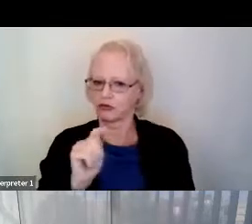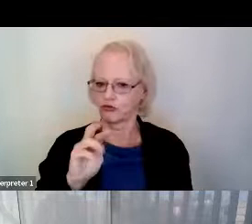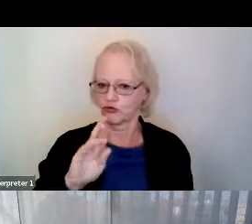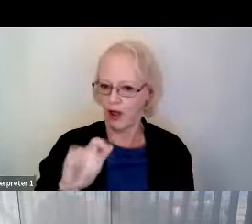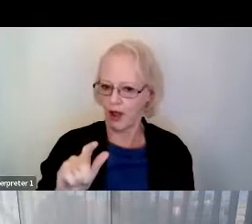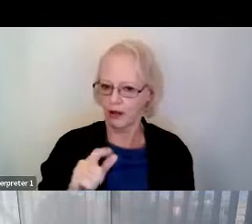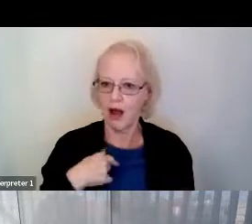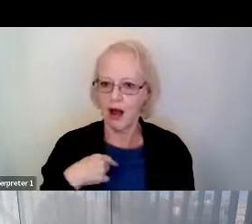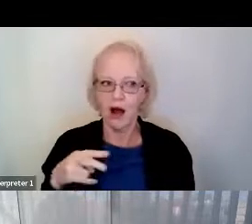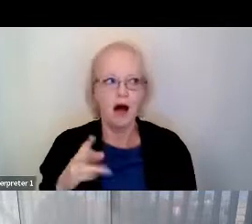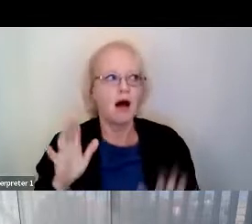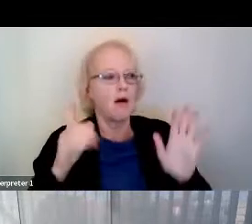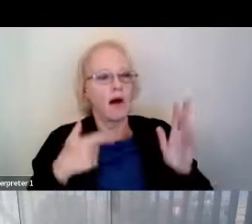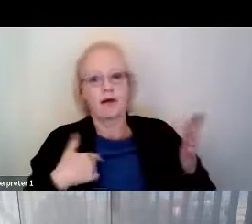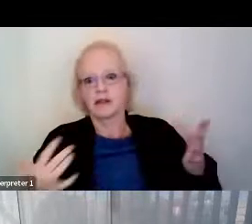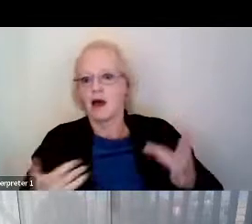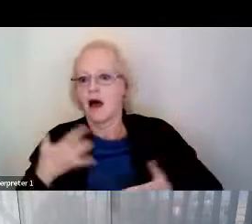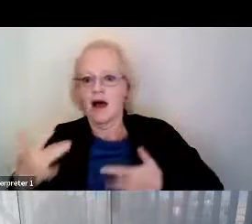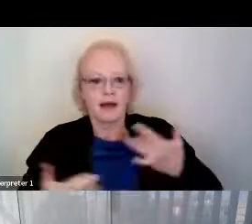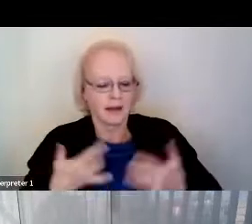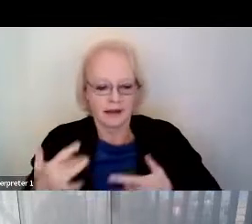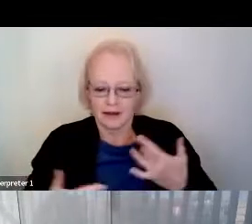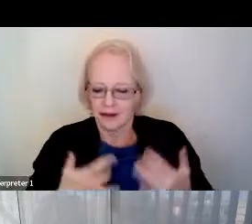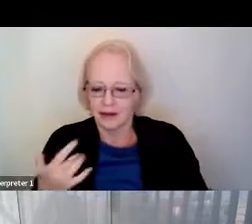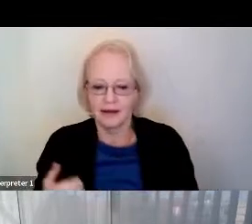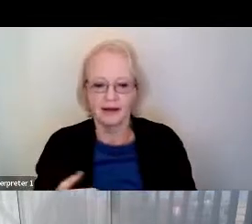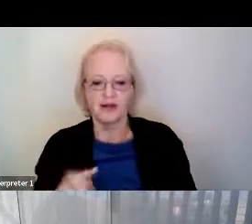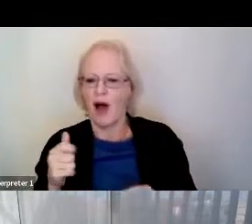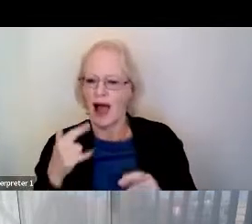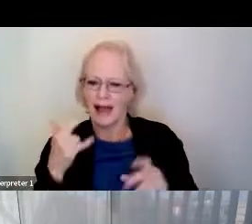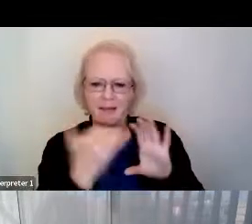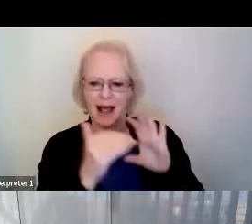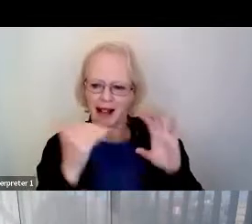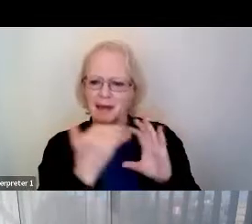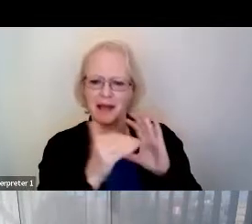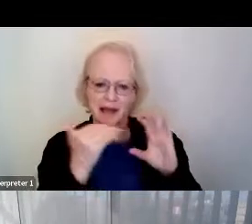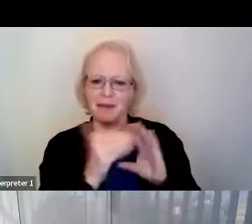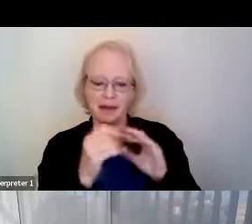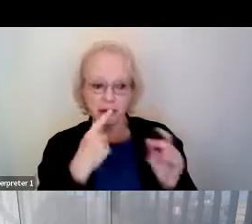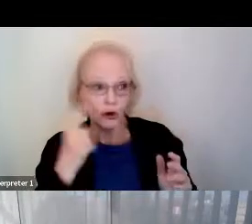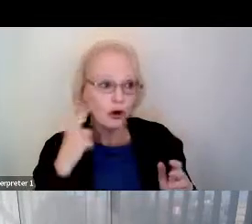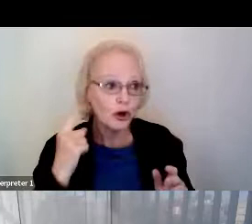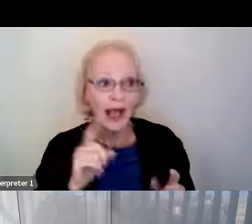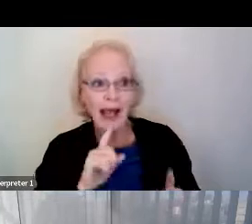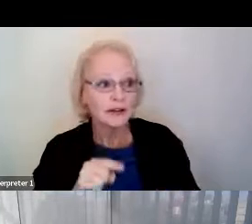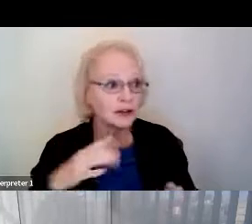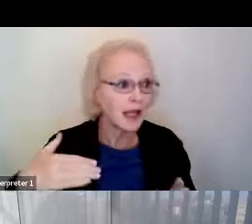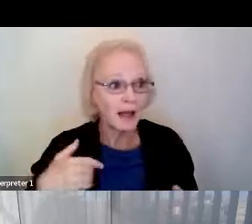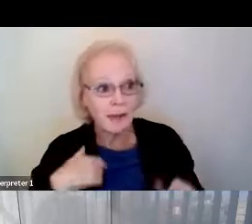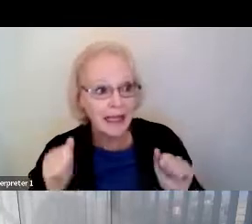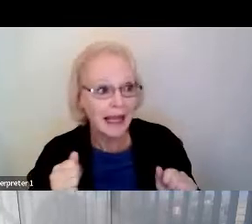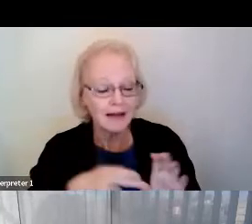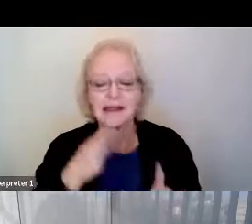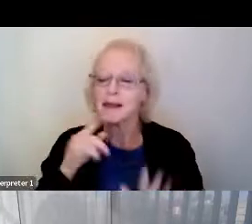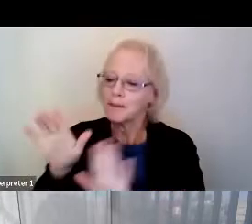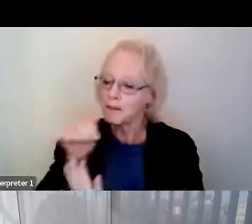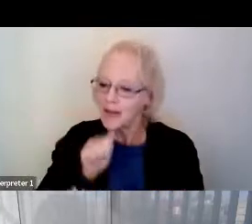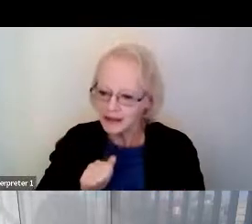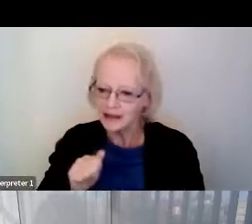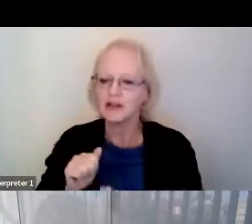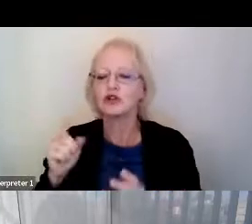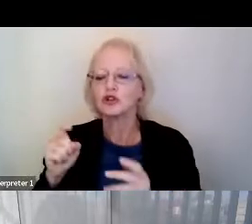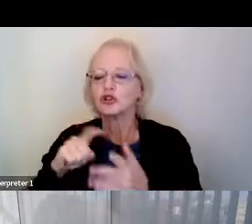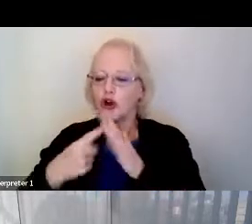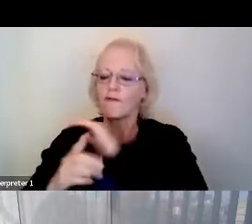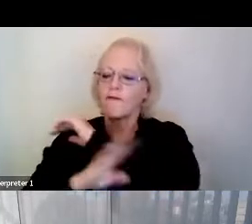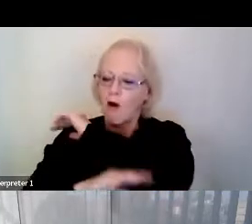I was so excited. I used to email the doctor often and asked him if he had heard anything yet. Be patient, he replied. It should start in the fall.